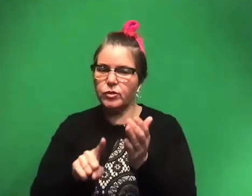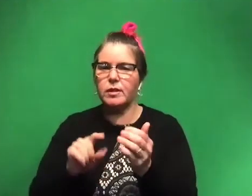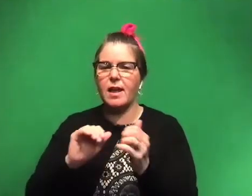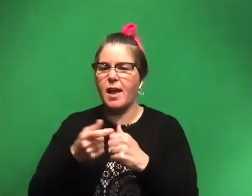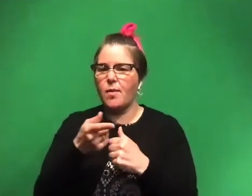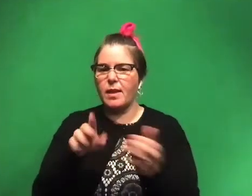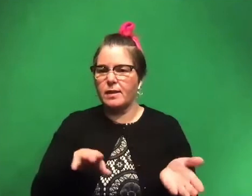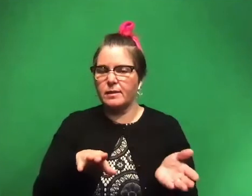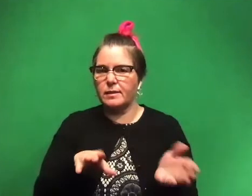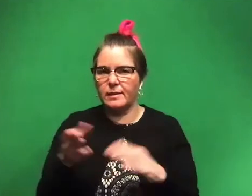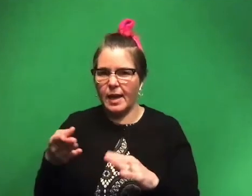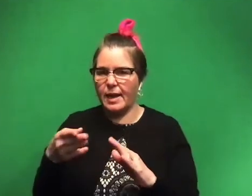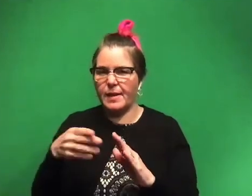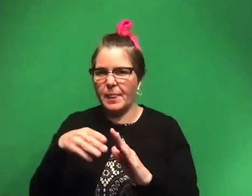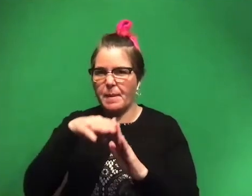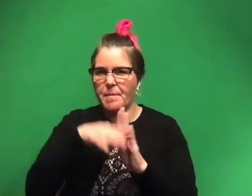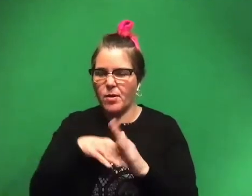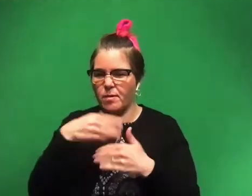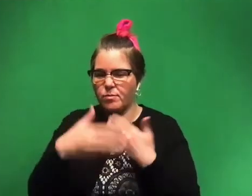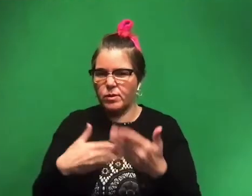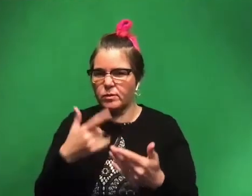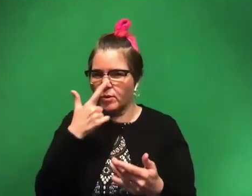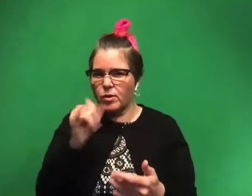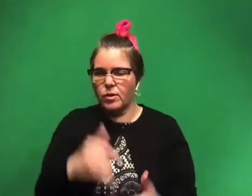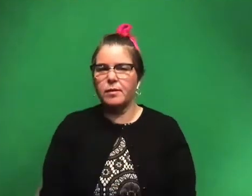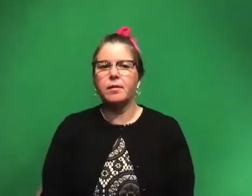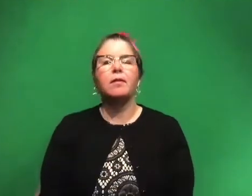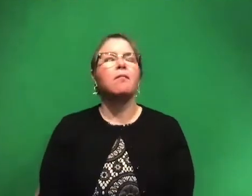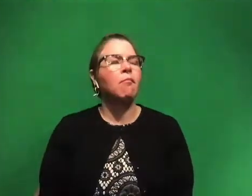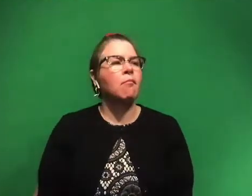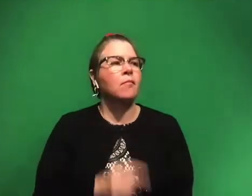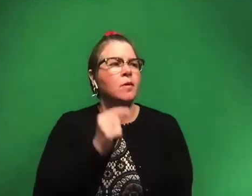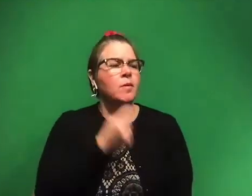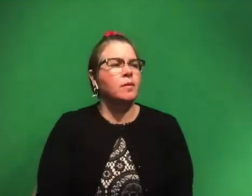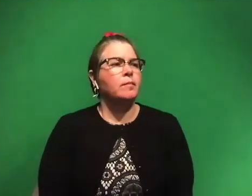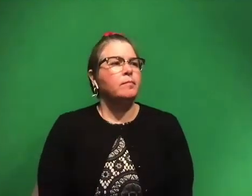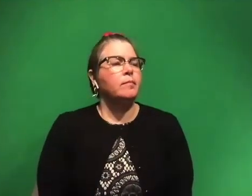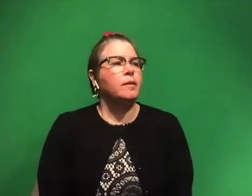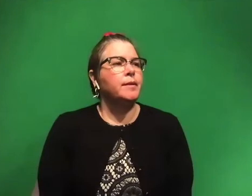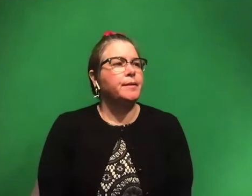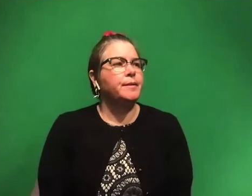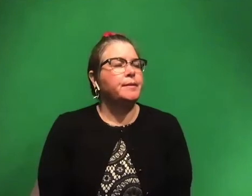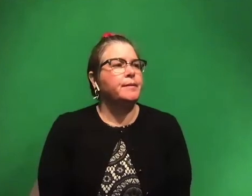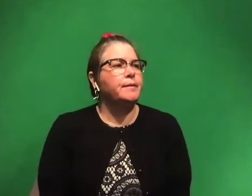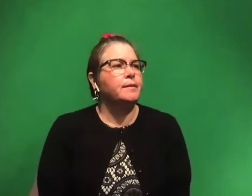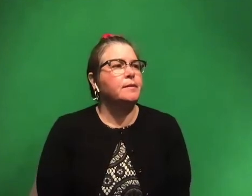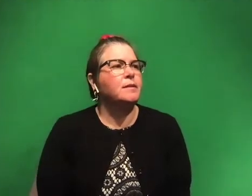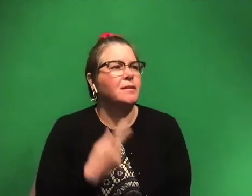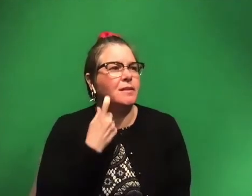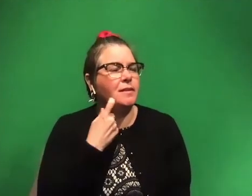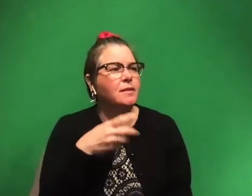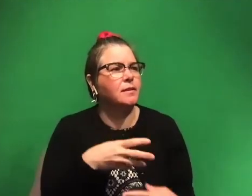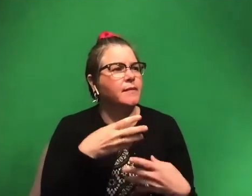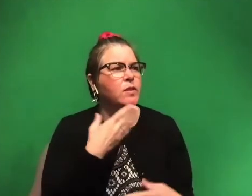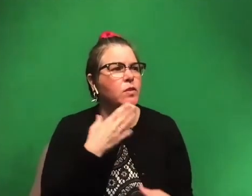what that burial process looked like. Very cool. Um, I had a question in here that was good.